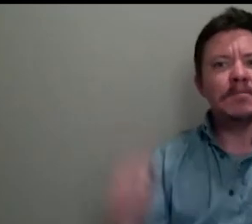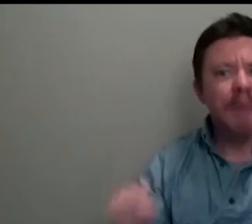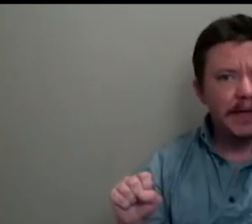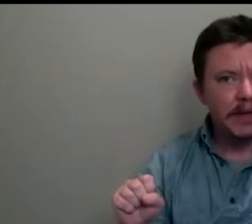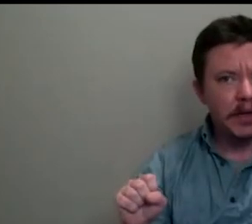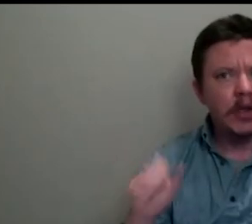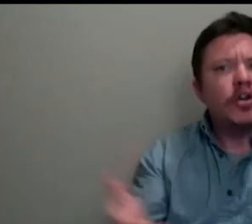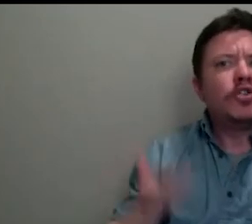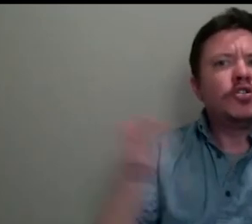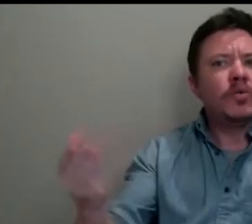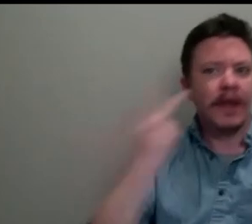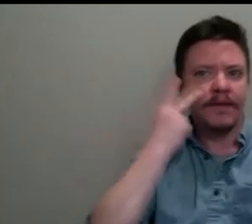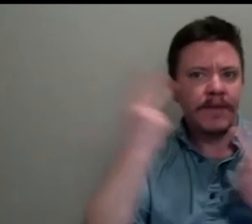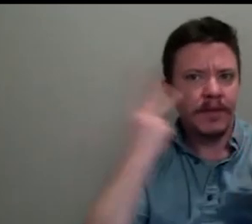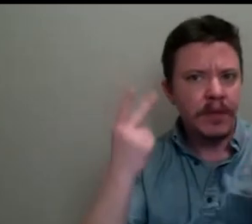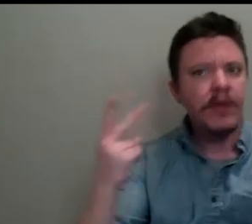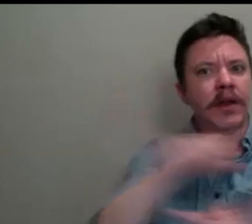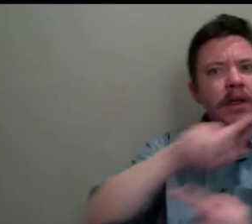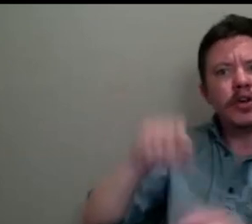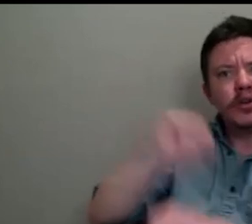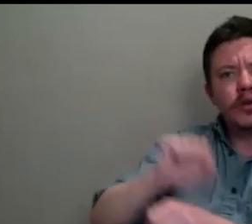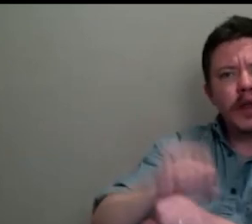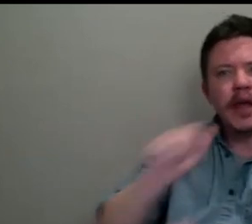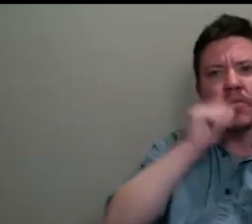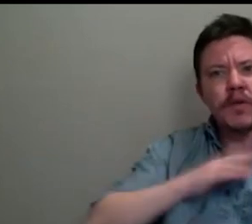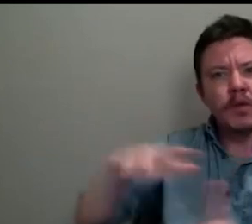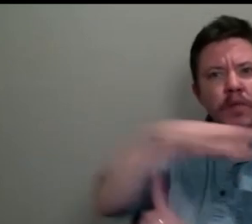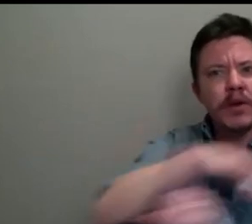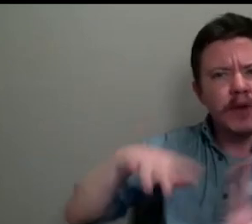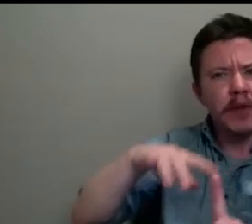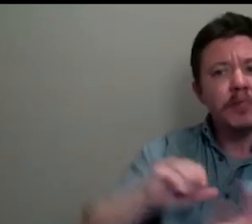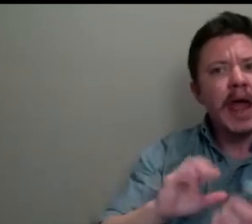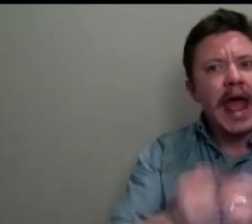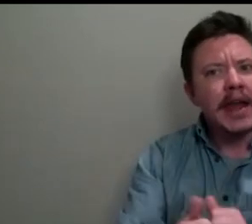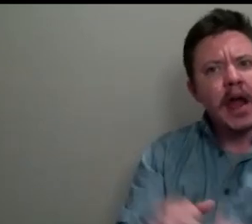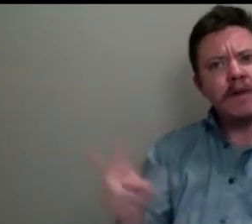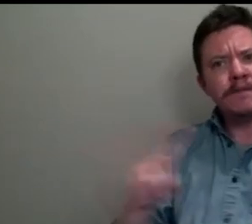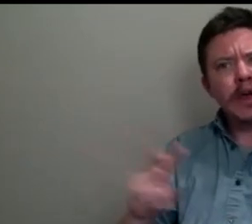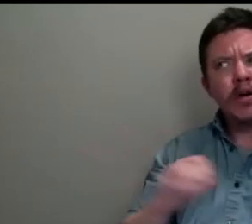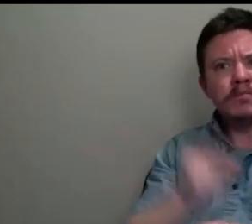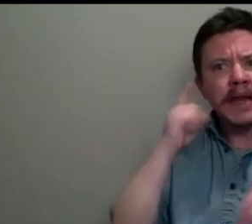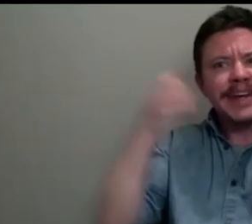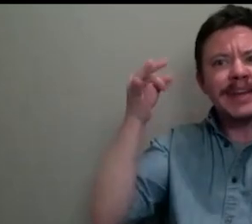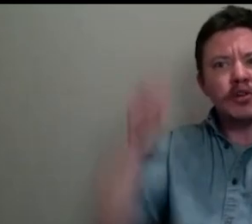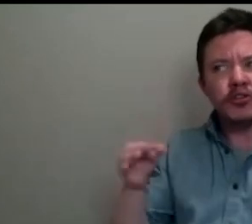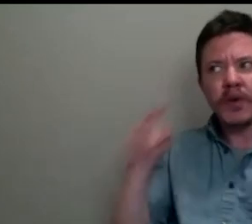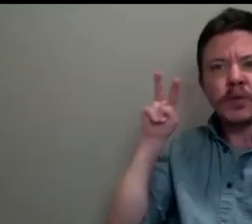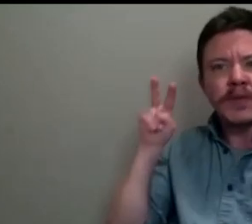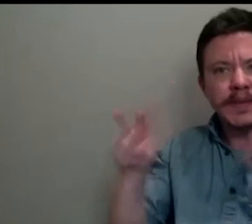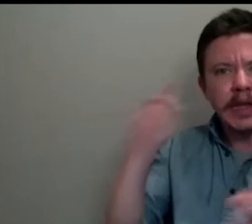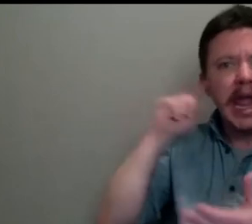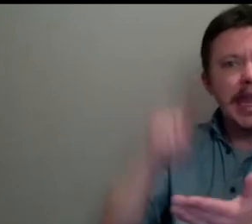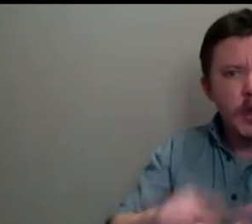visibility to the labor around him and how that he made a deliberate choice to see these things. So